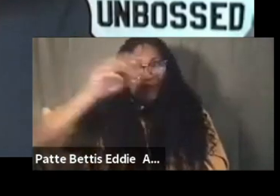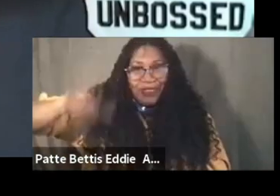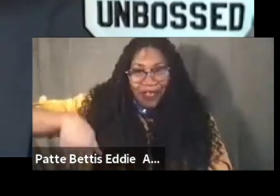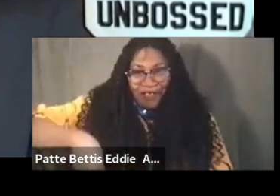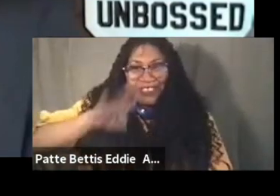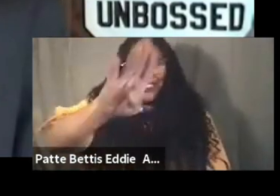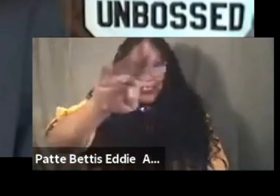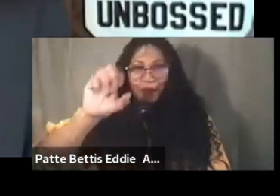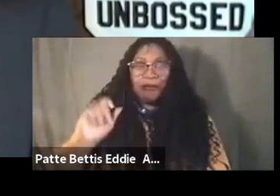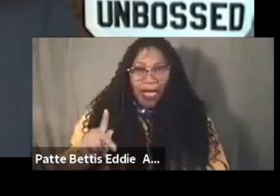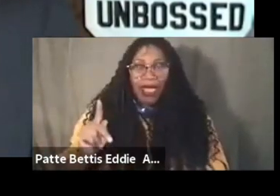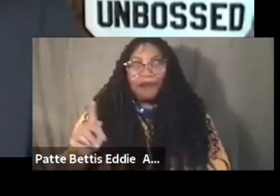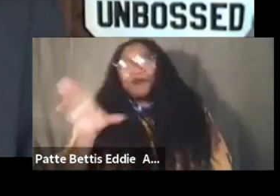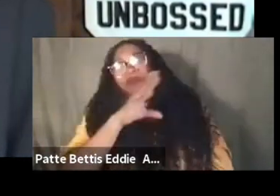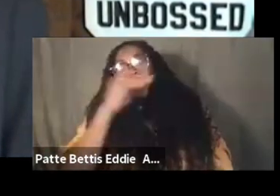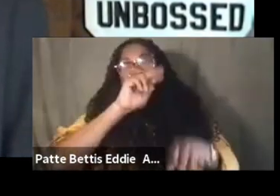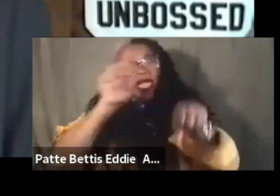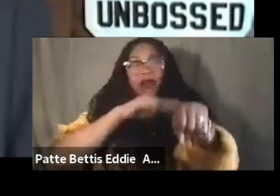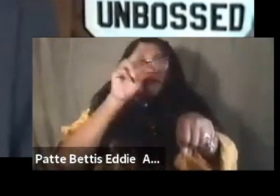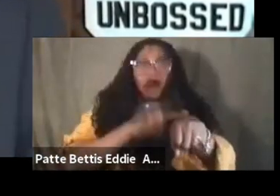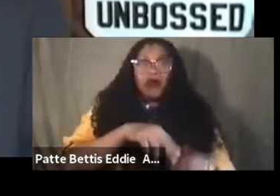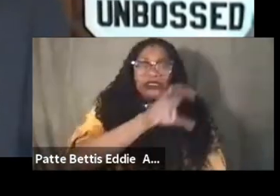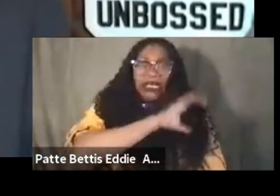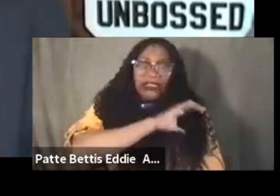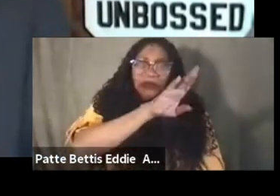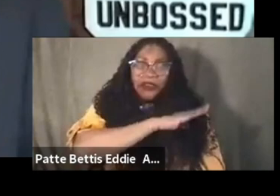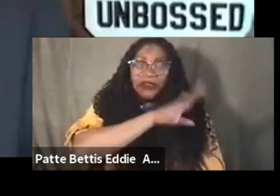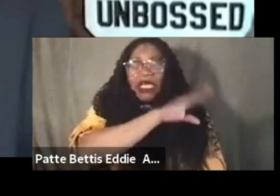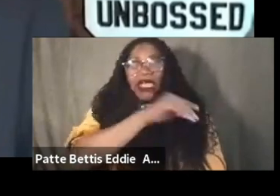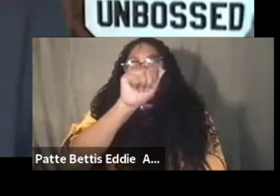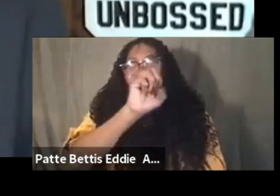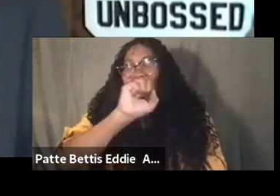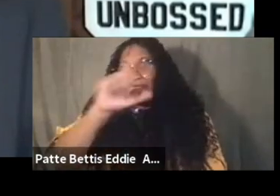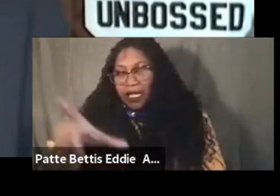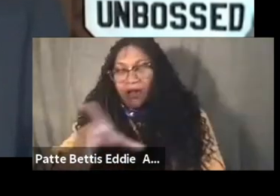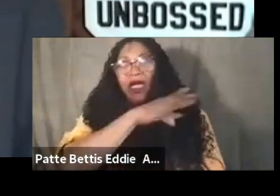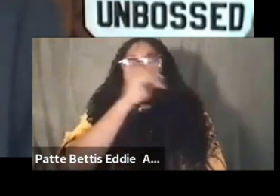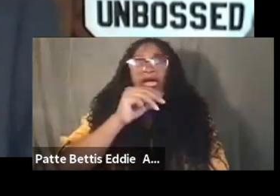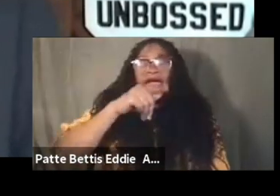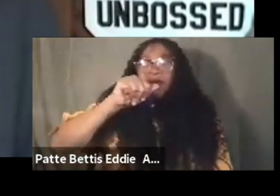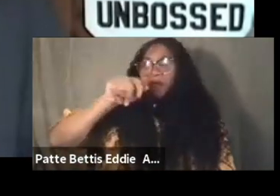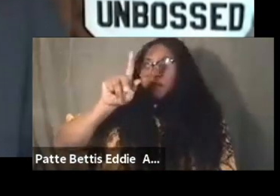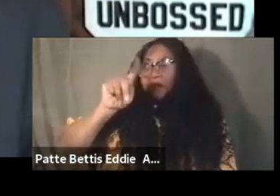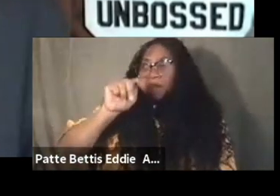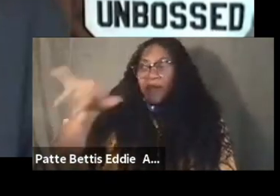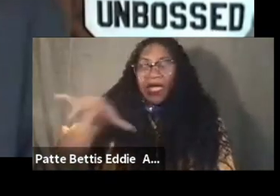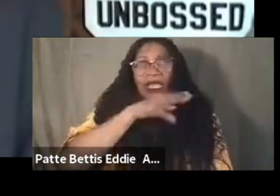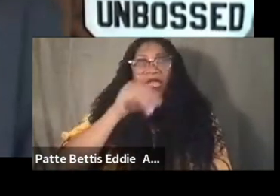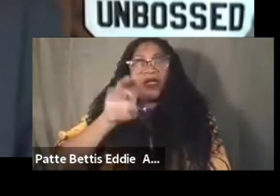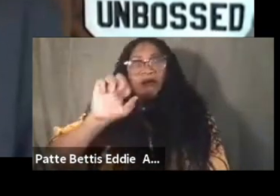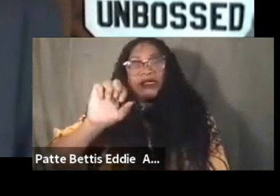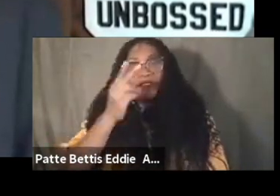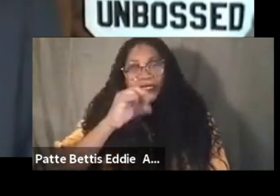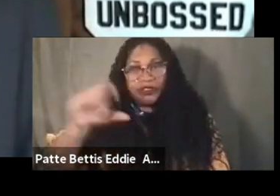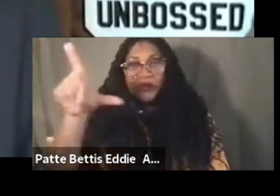be back with us and of course casey barge today our asl interpreters patty bettis eddie and rachel parada have been here our